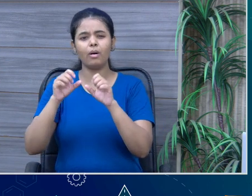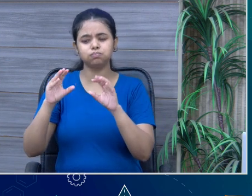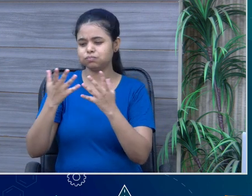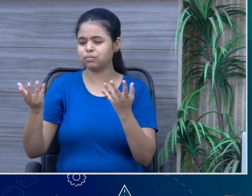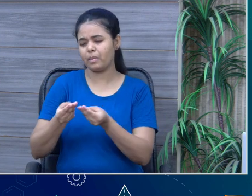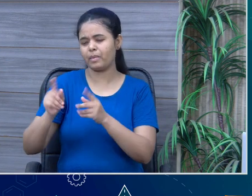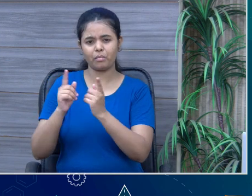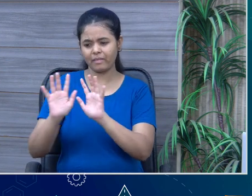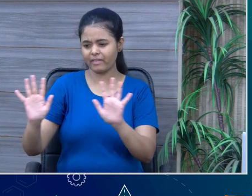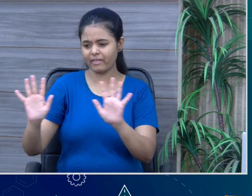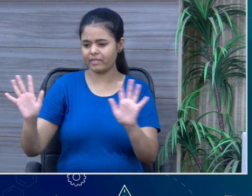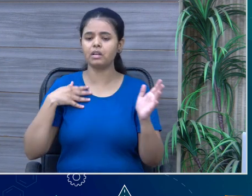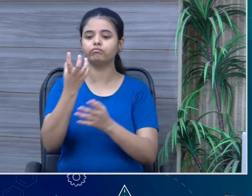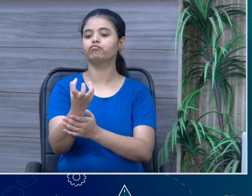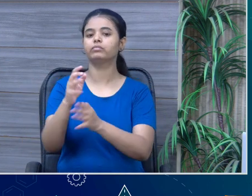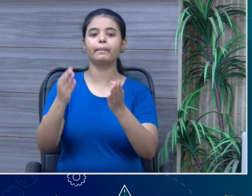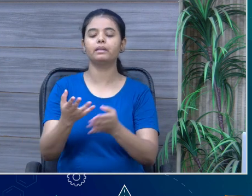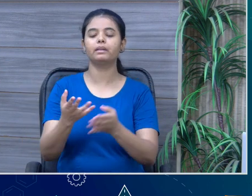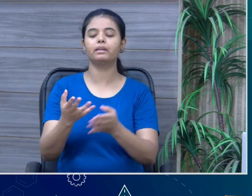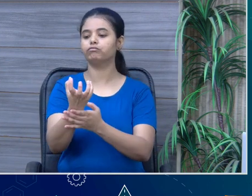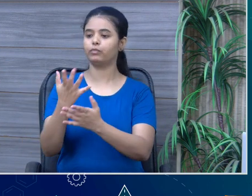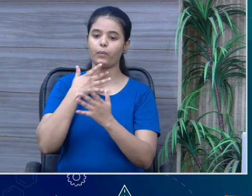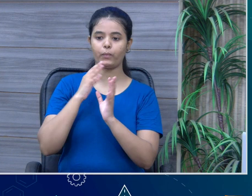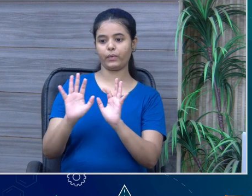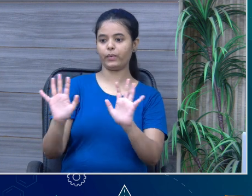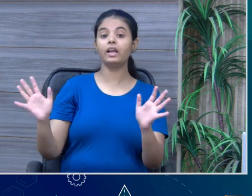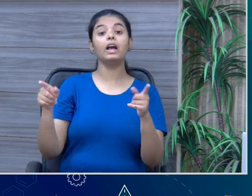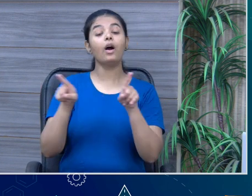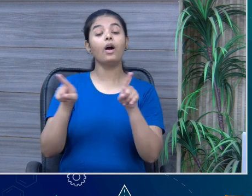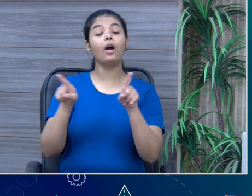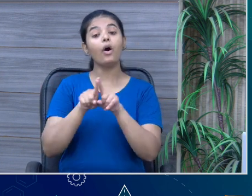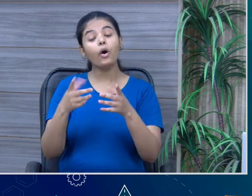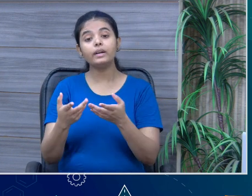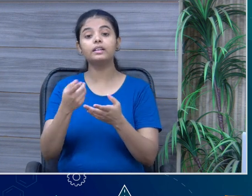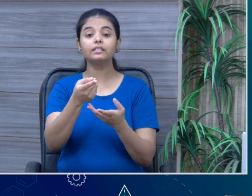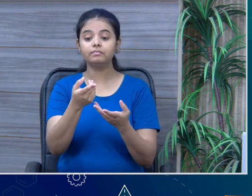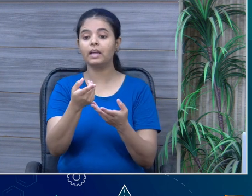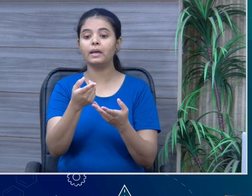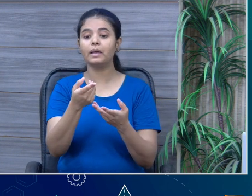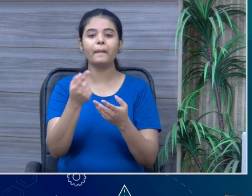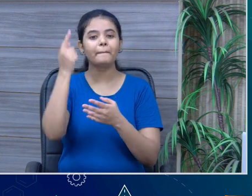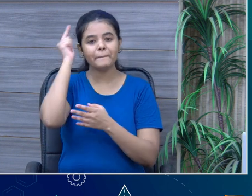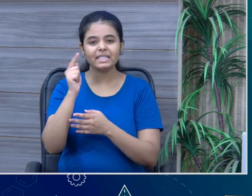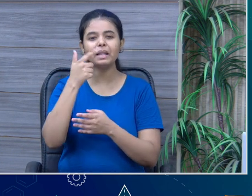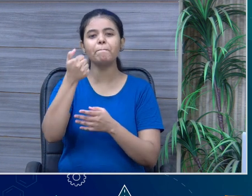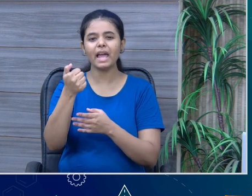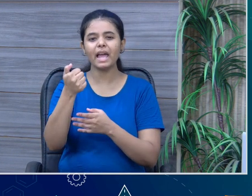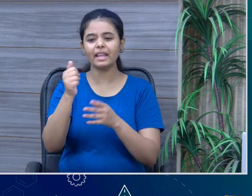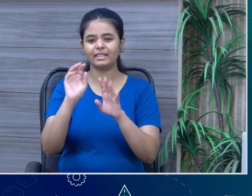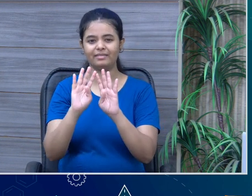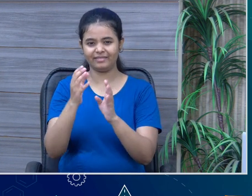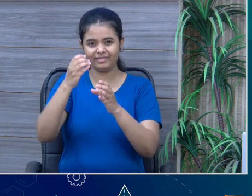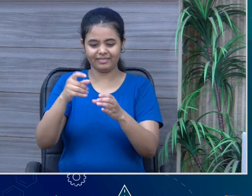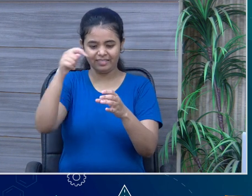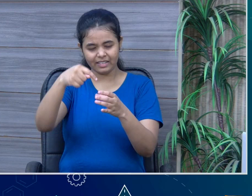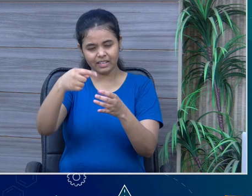nowadays made from that. And even you can decorate it on the pencil box, on the what you call the pen stand